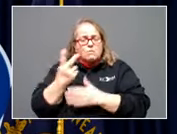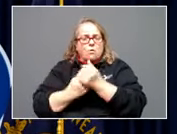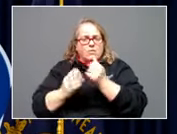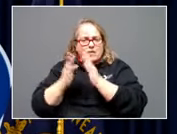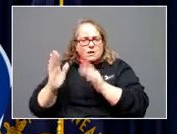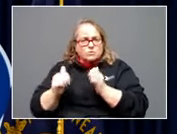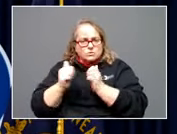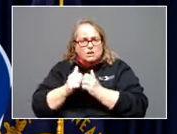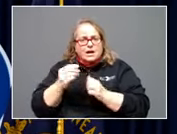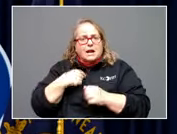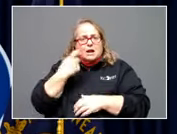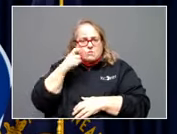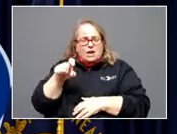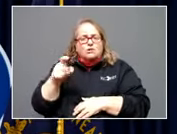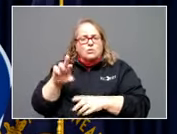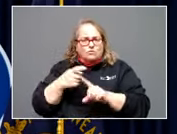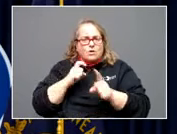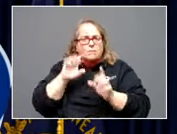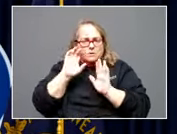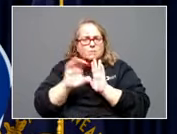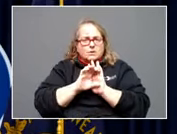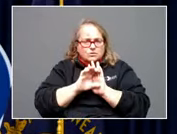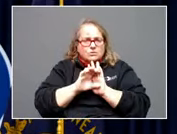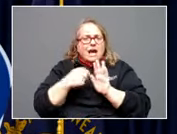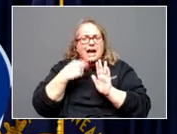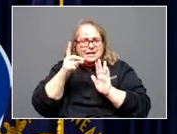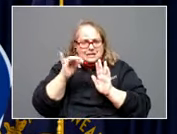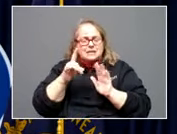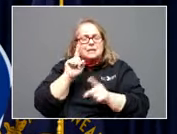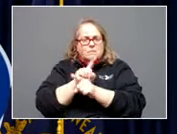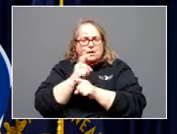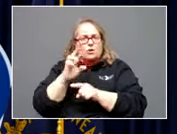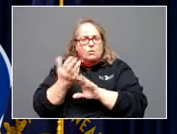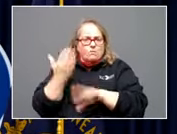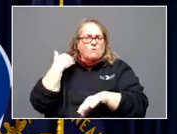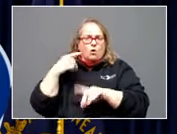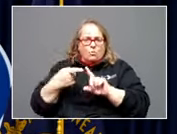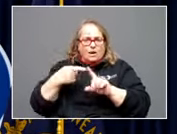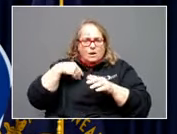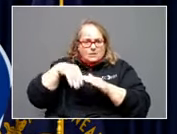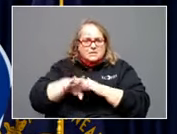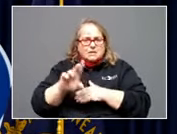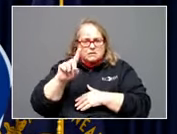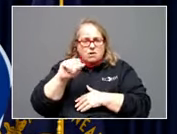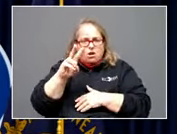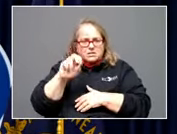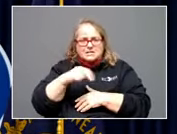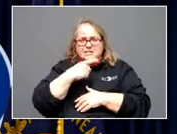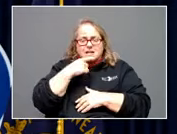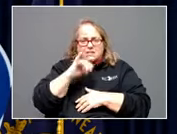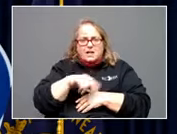recognized her from the picture, had met her before when I'd been in Dawson. He said they watched our updates,